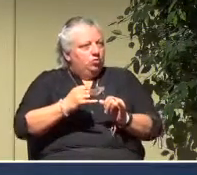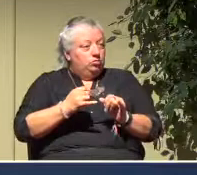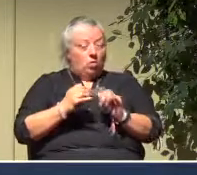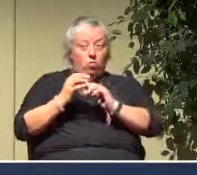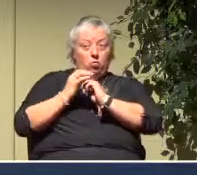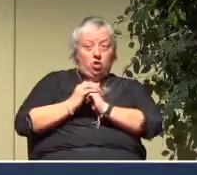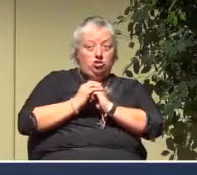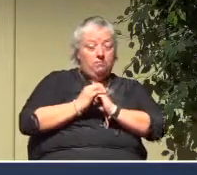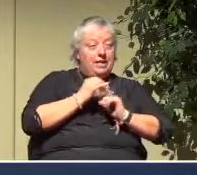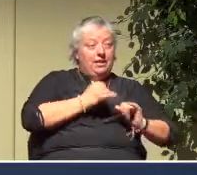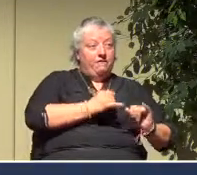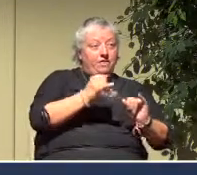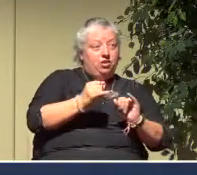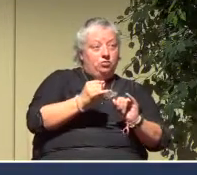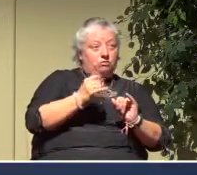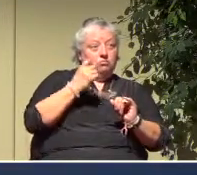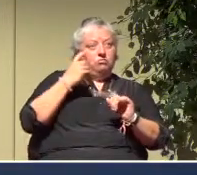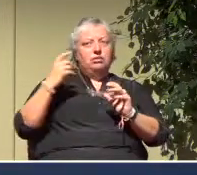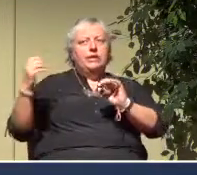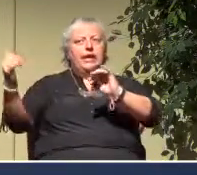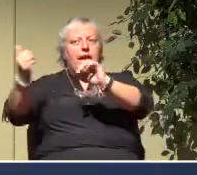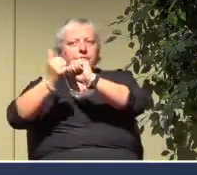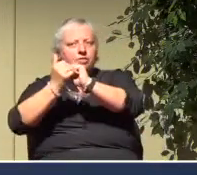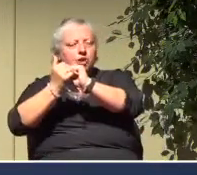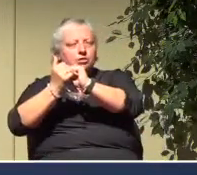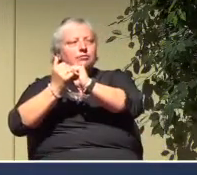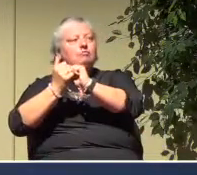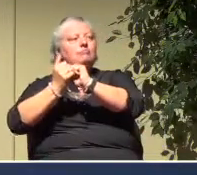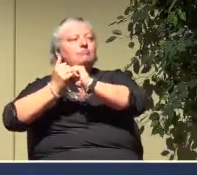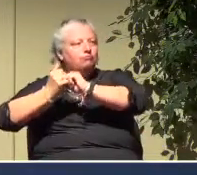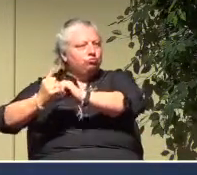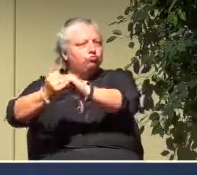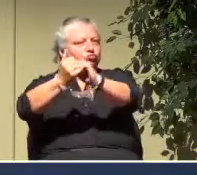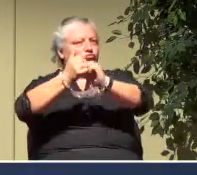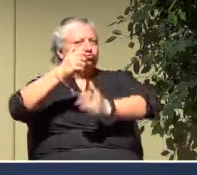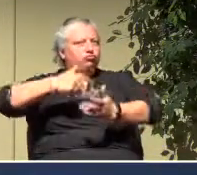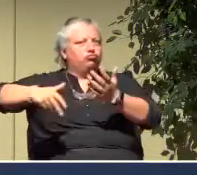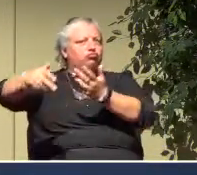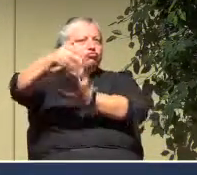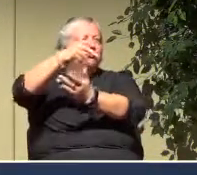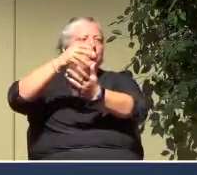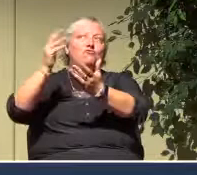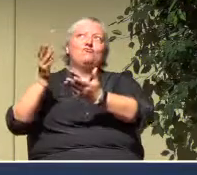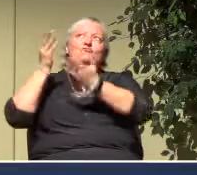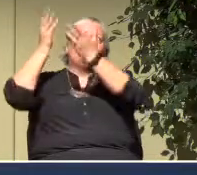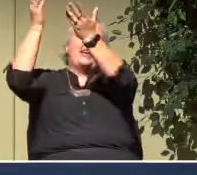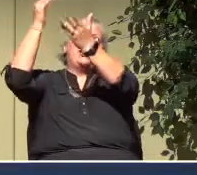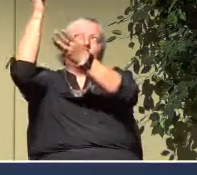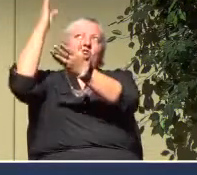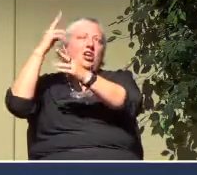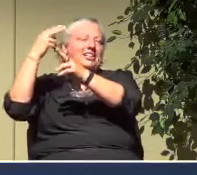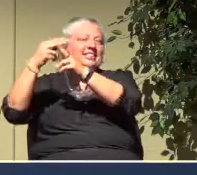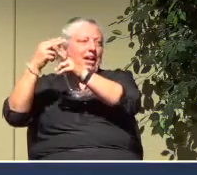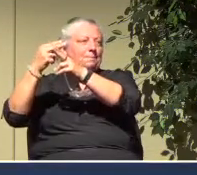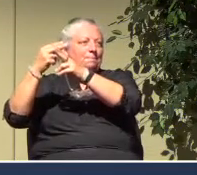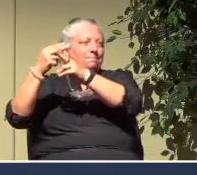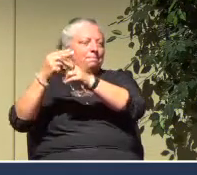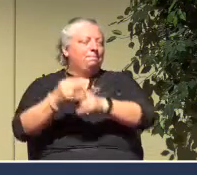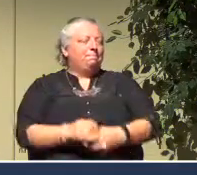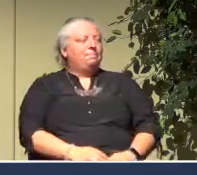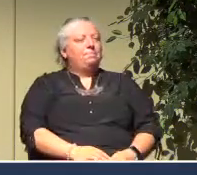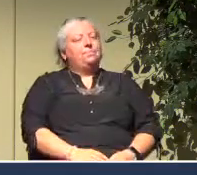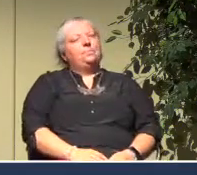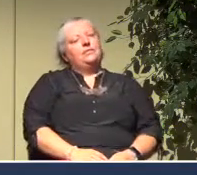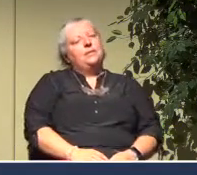we become a collective. And together we raise God's name in this place.